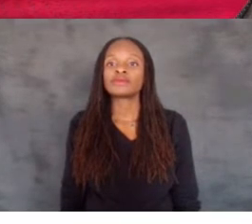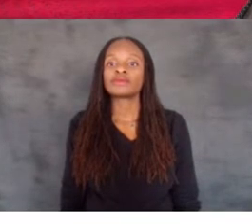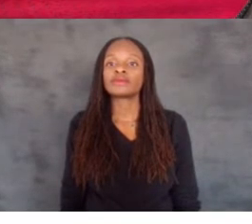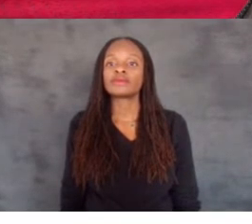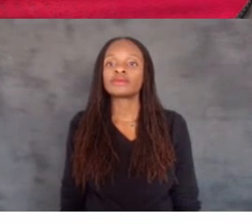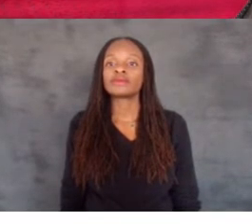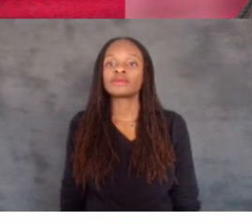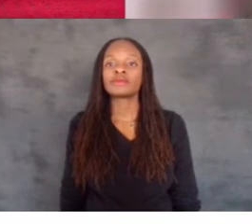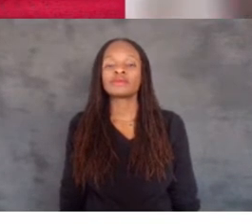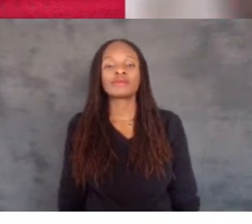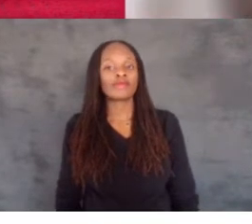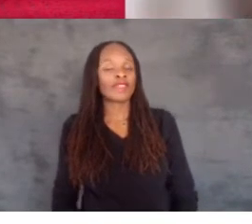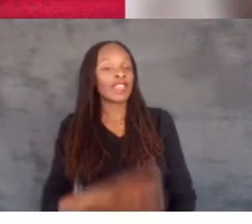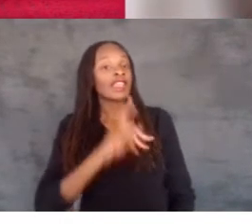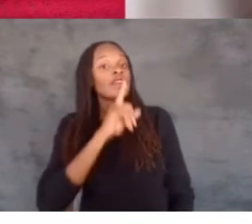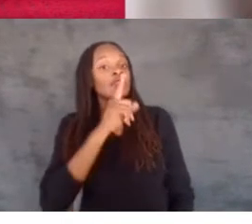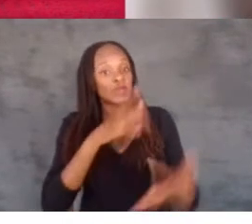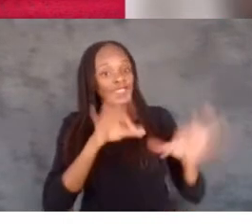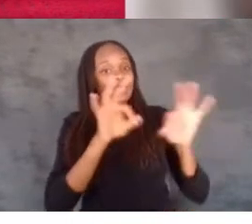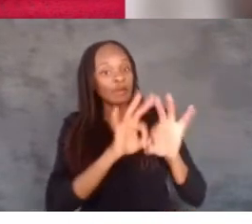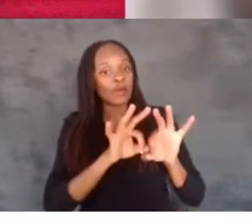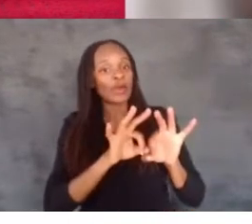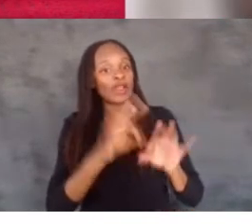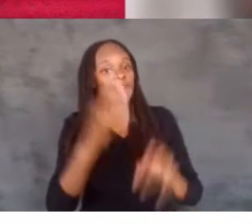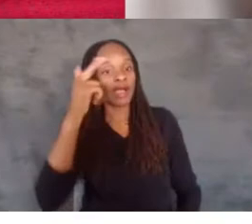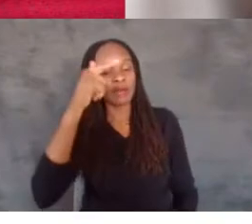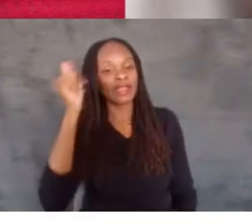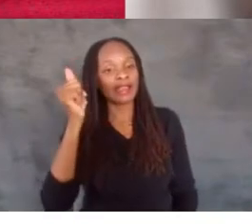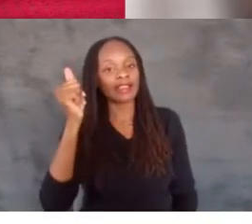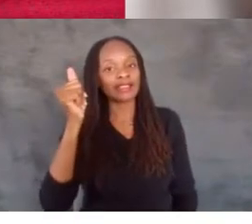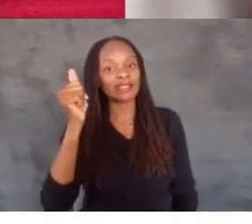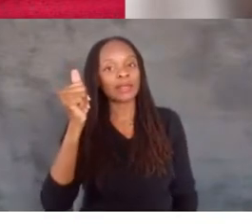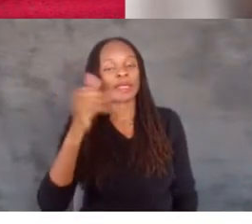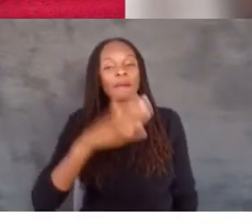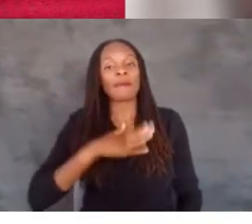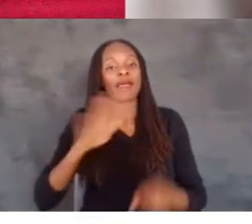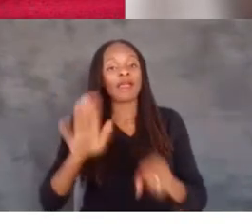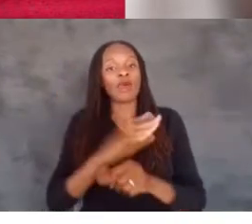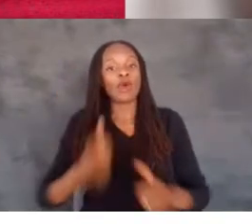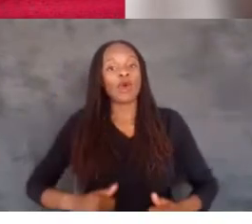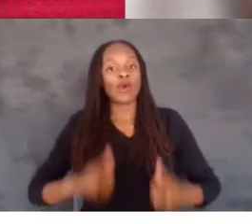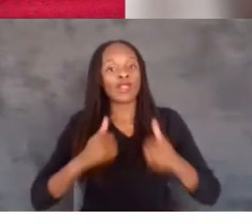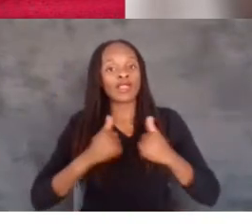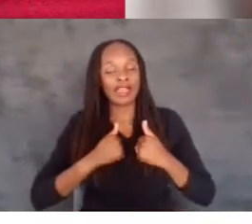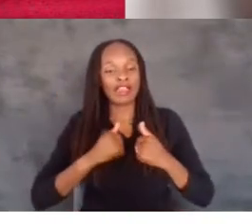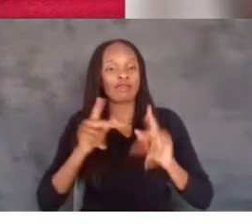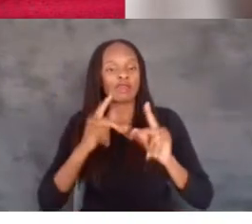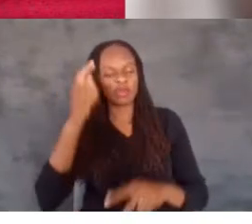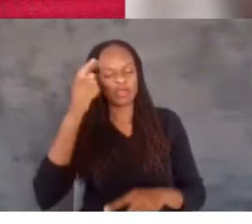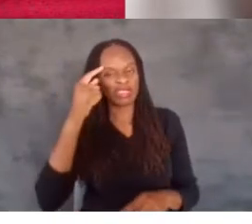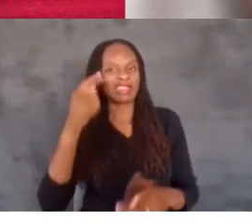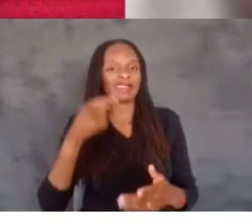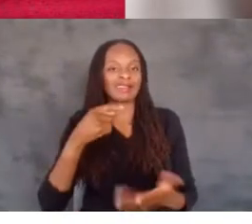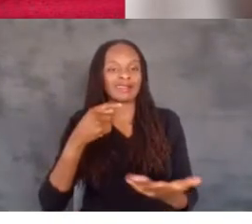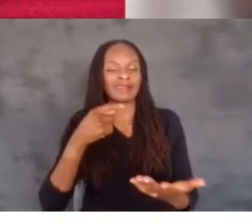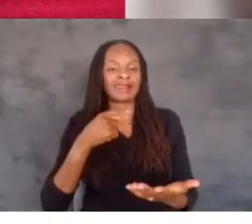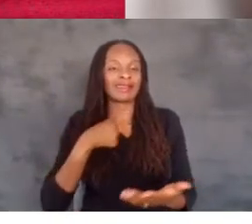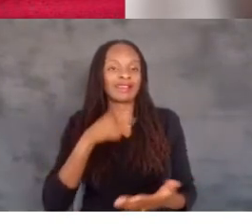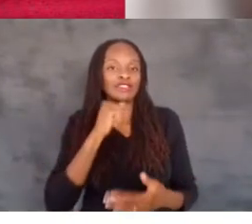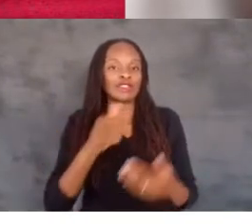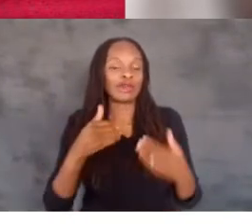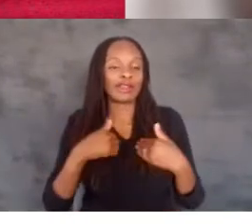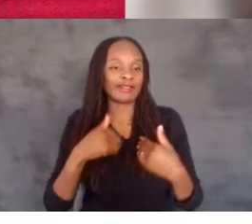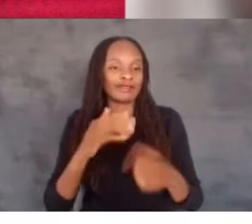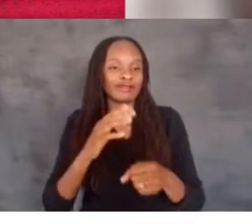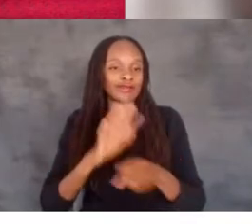It was really important because my whole life I've been underestimated because of my autism